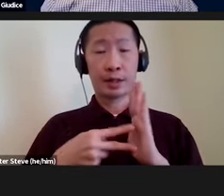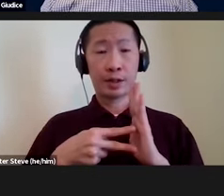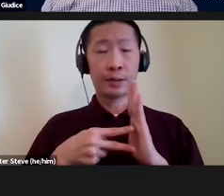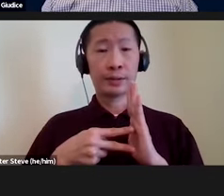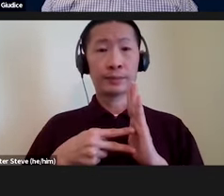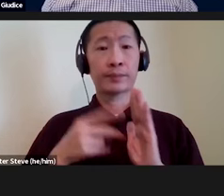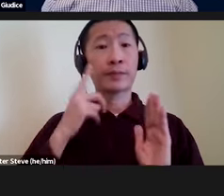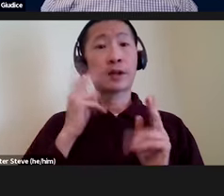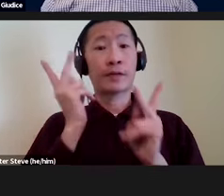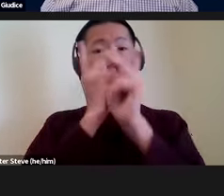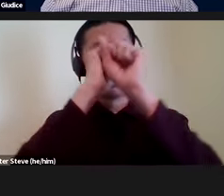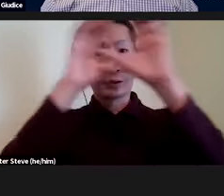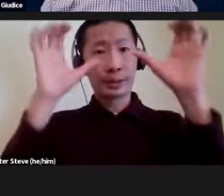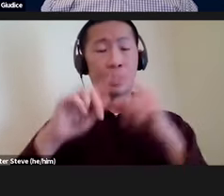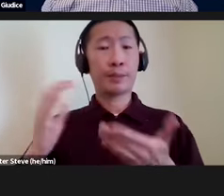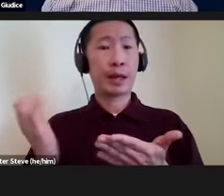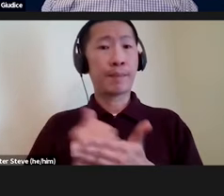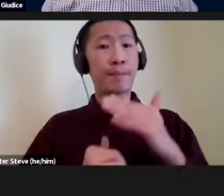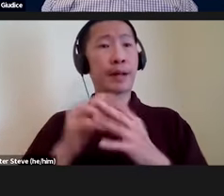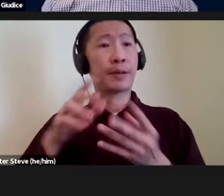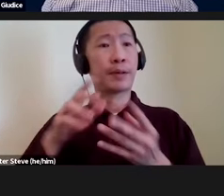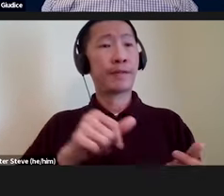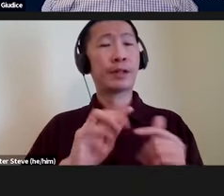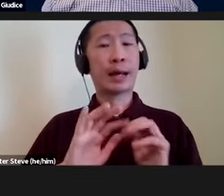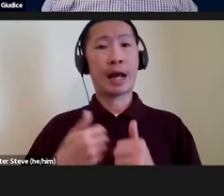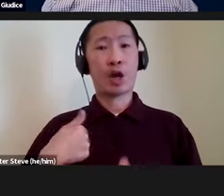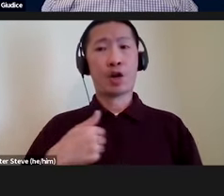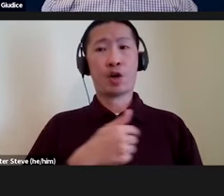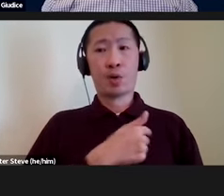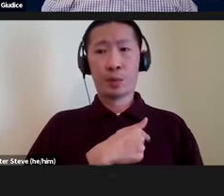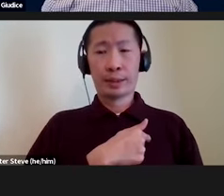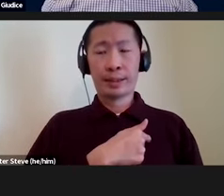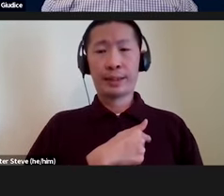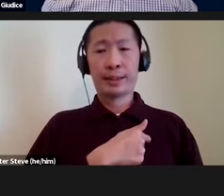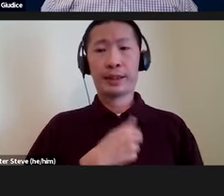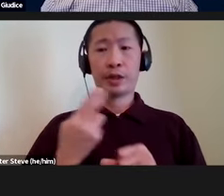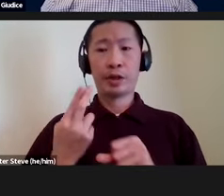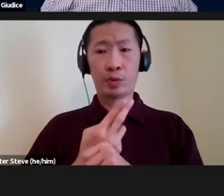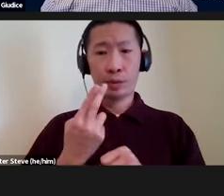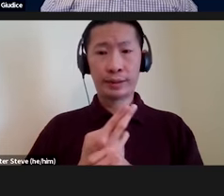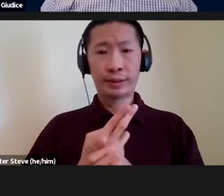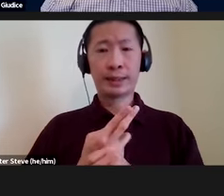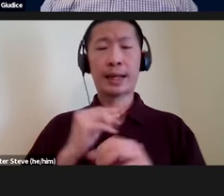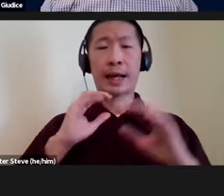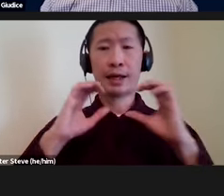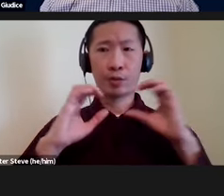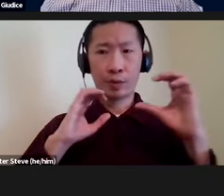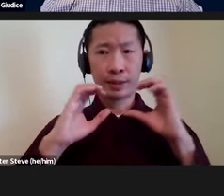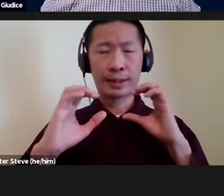you know, for a visualization to be maximally efficient in how we use it and what it's communicating,